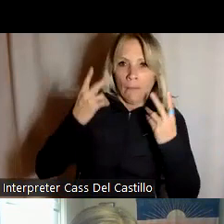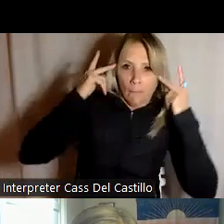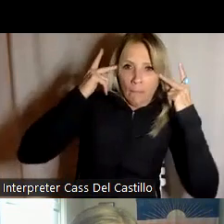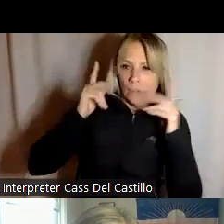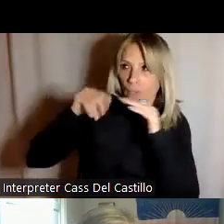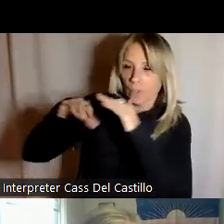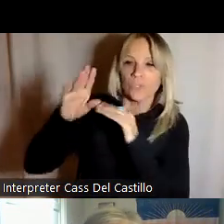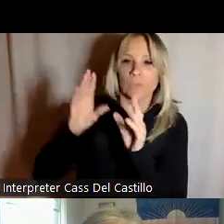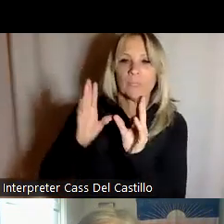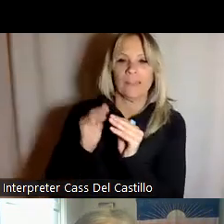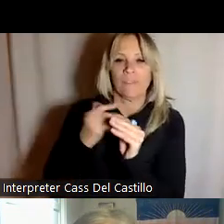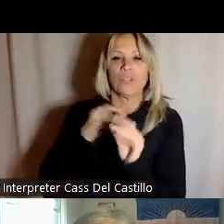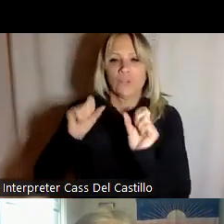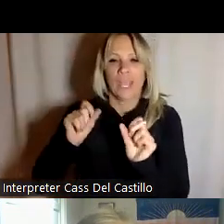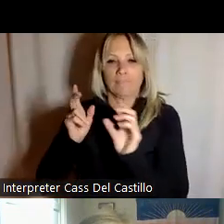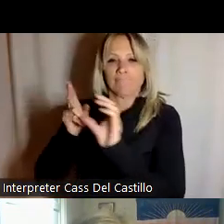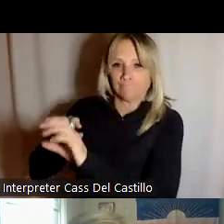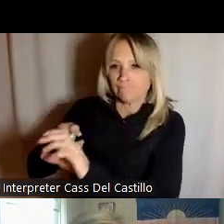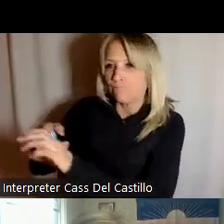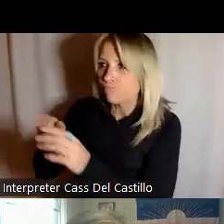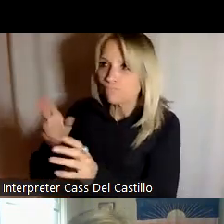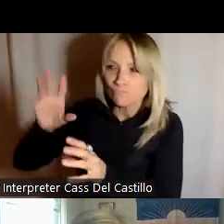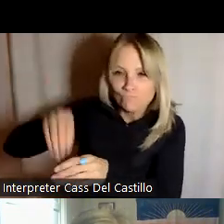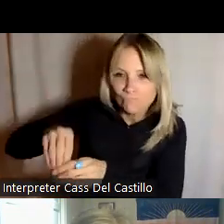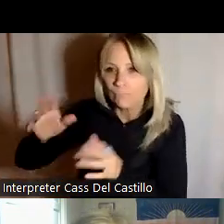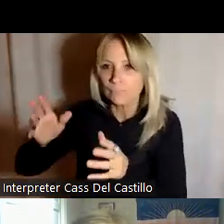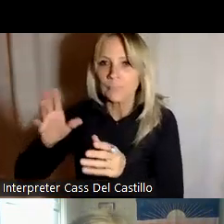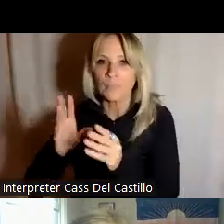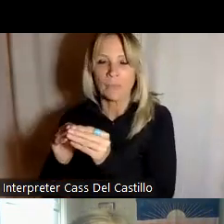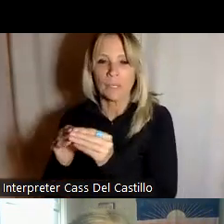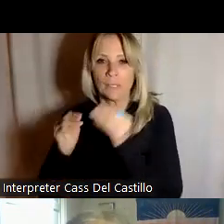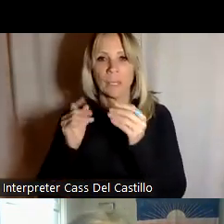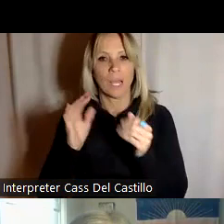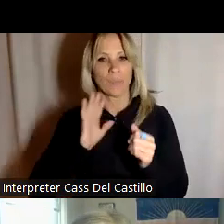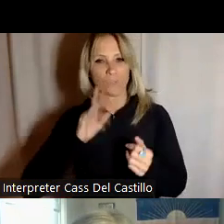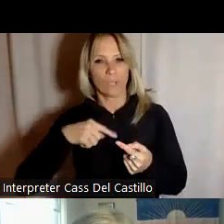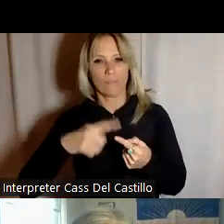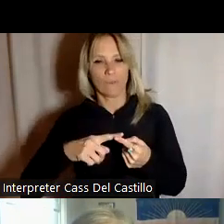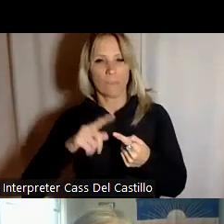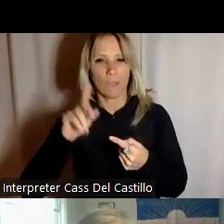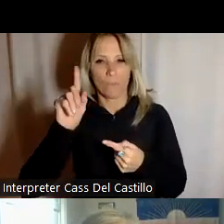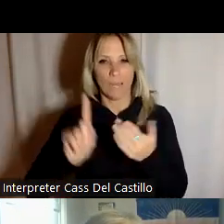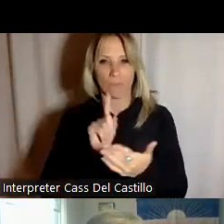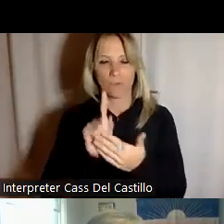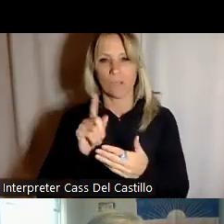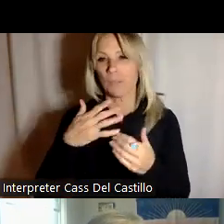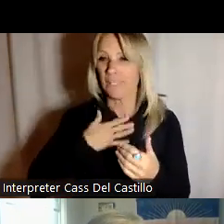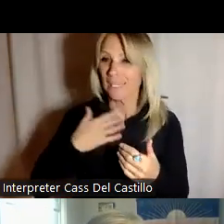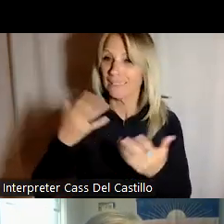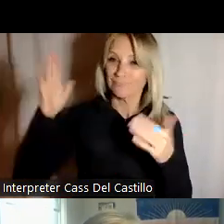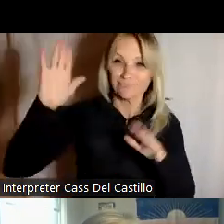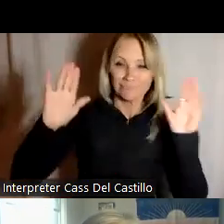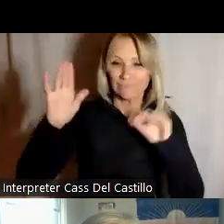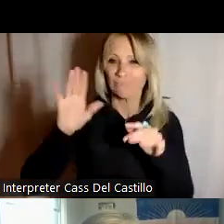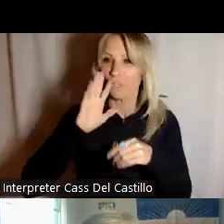uh i'm going to talk for about an hour but please jump in with questions using the chat for questions